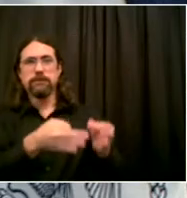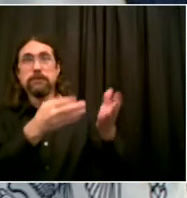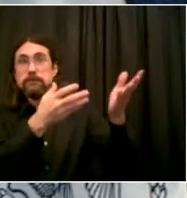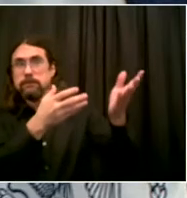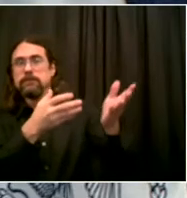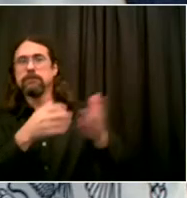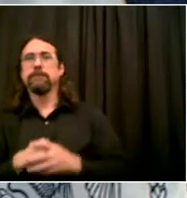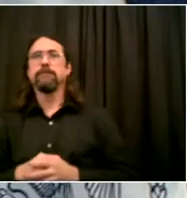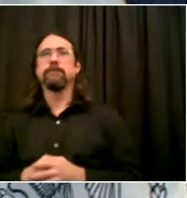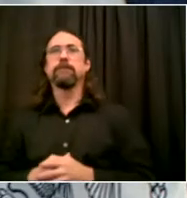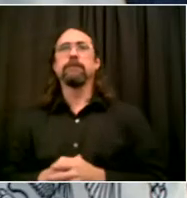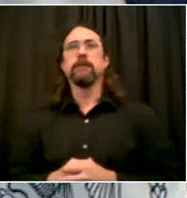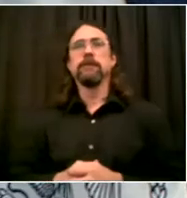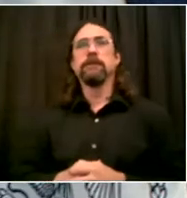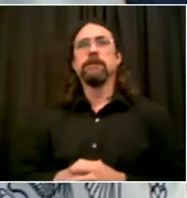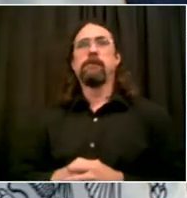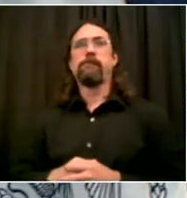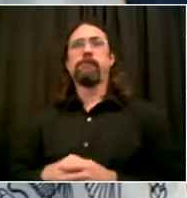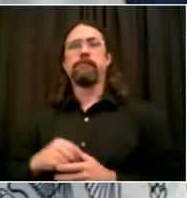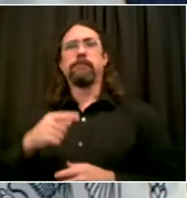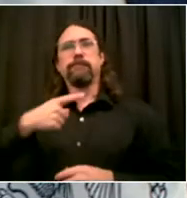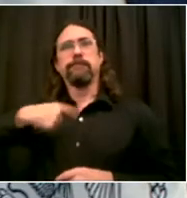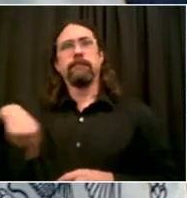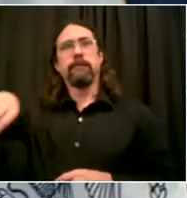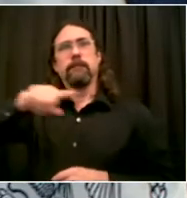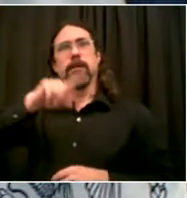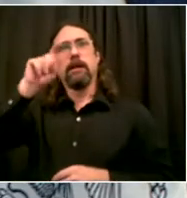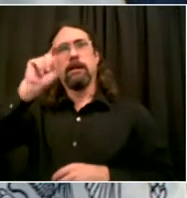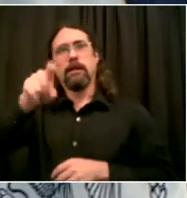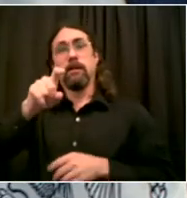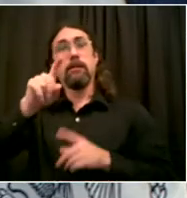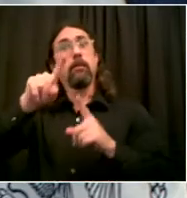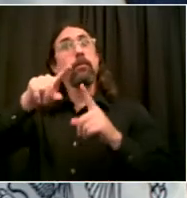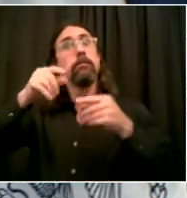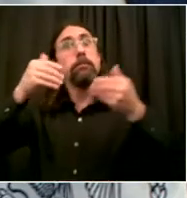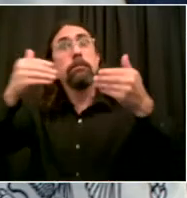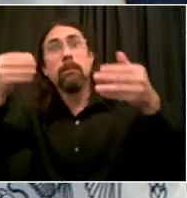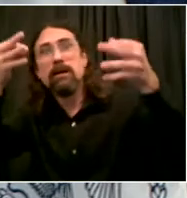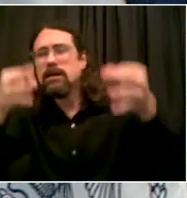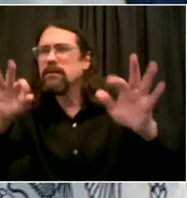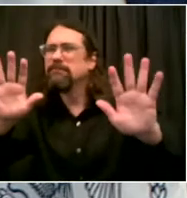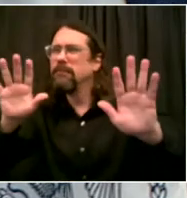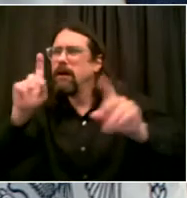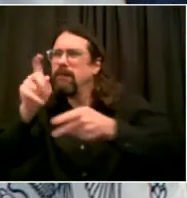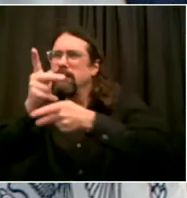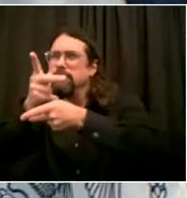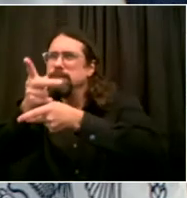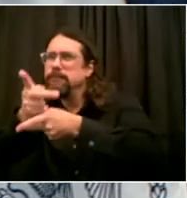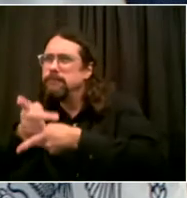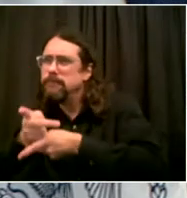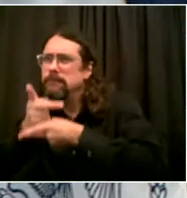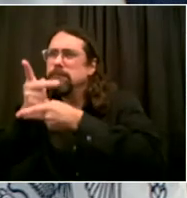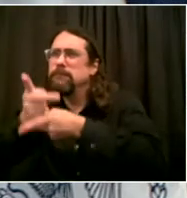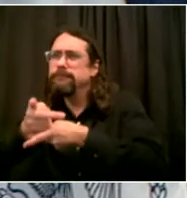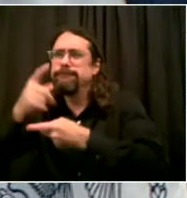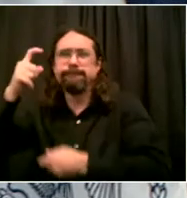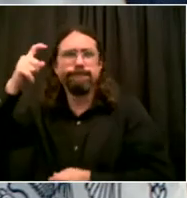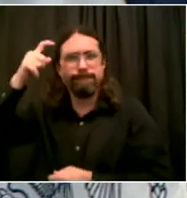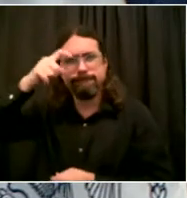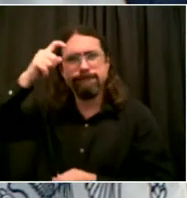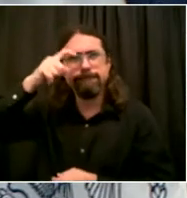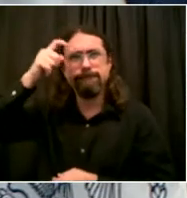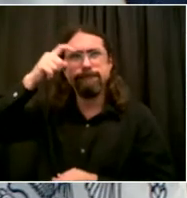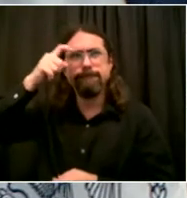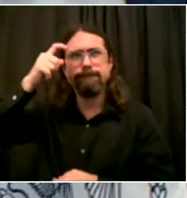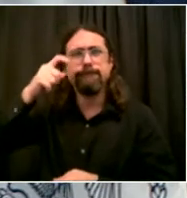based on the sheer data we're seeing that some relief is coming very soon. Second, think we need to think going forward